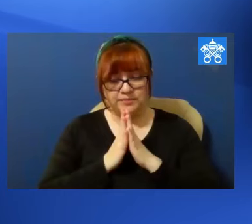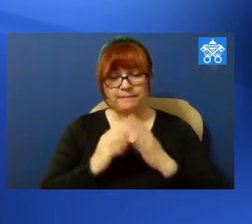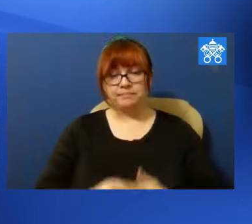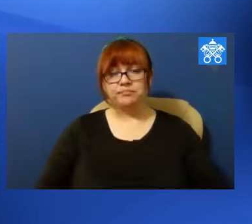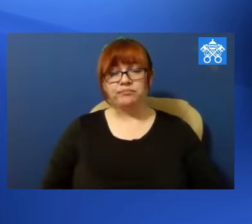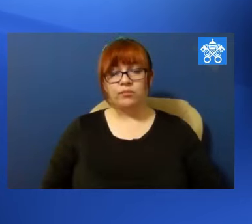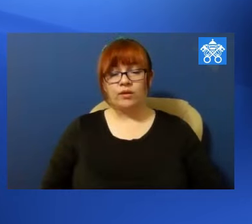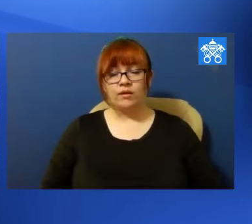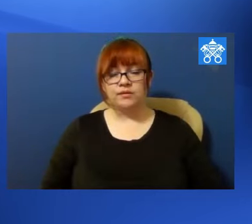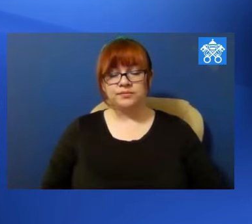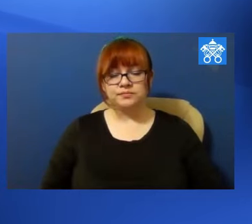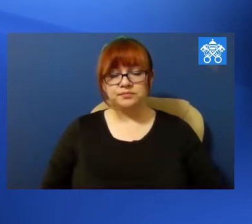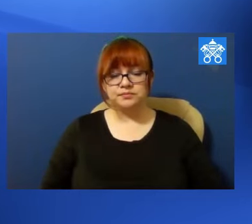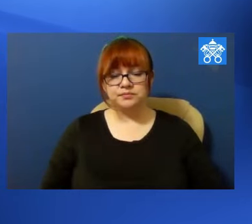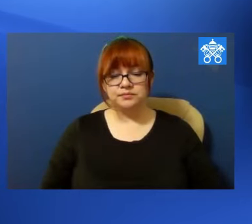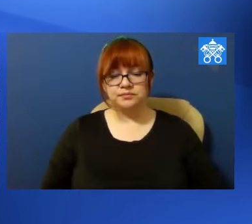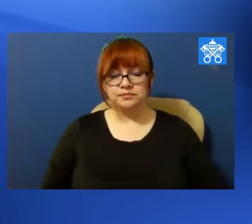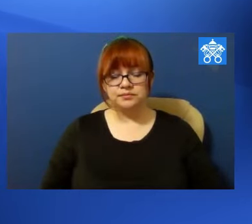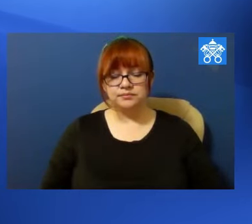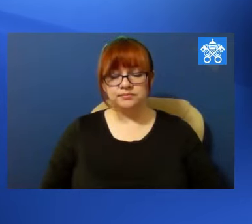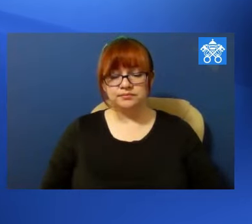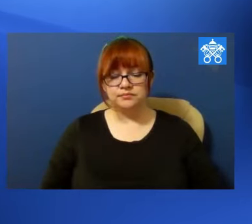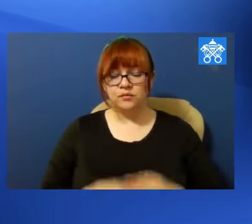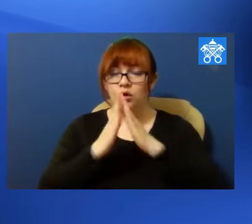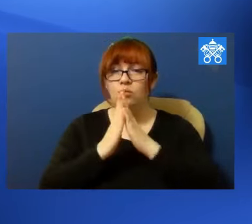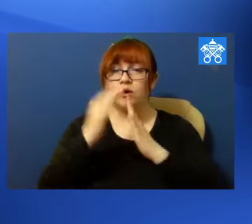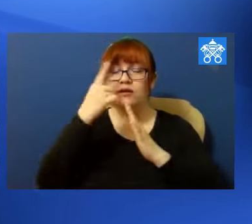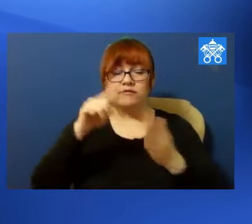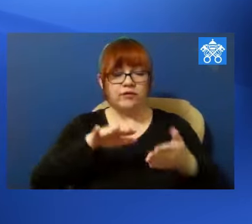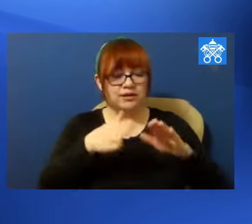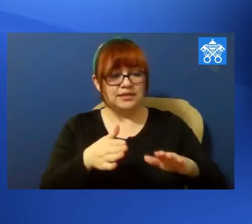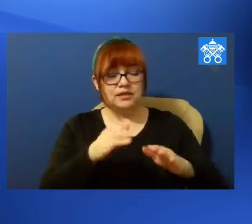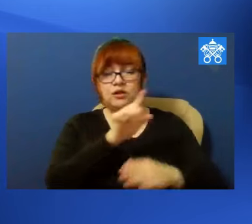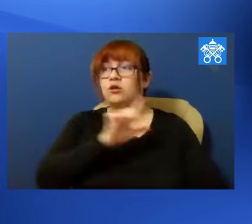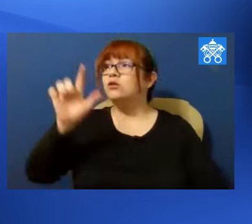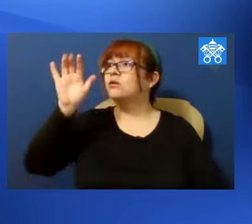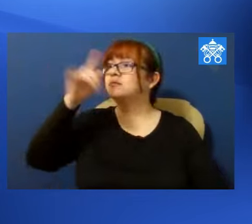Domine. Et lux perpetua, luce a Teis. Requiescant in pace. Amen.